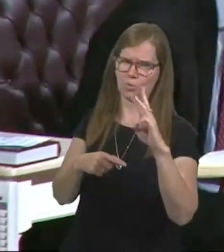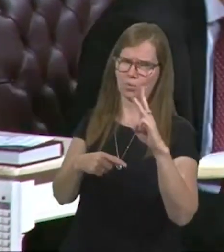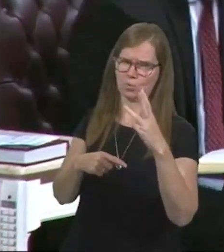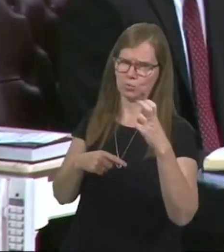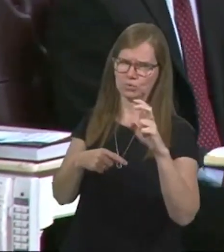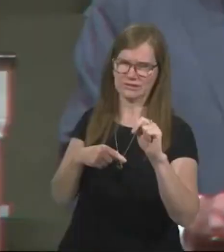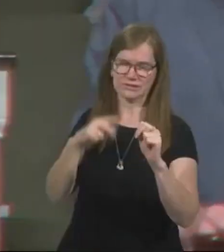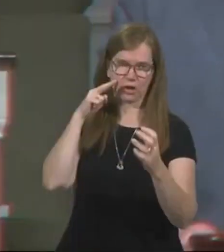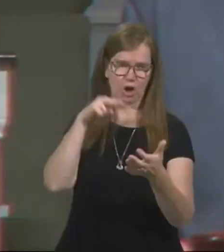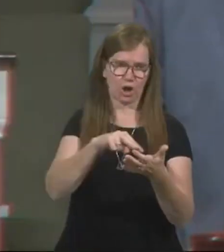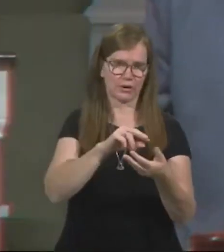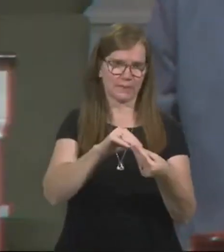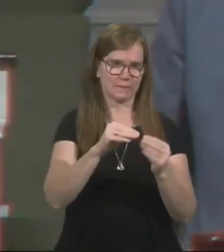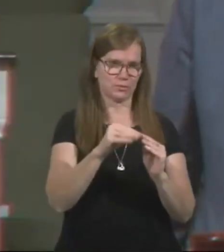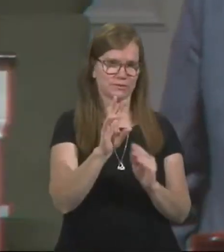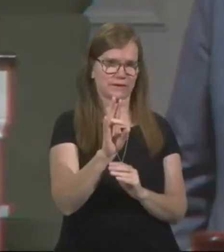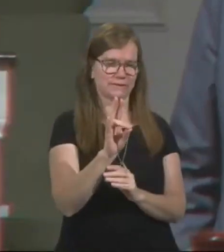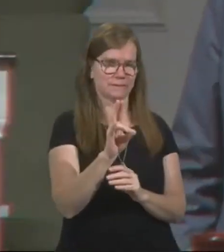would please, in verse number seven,